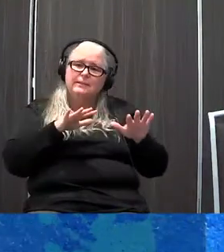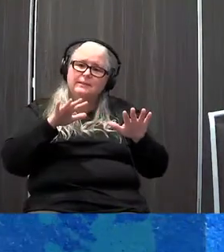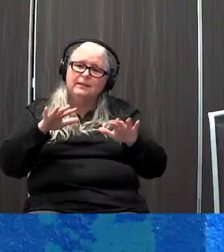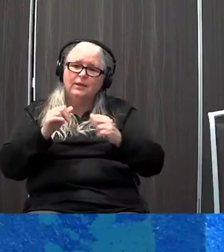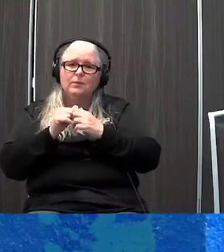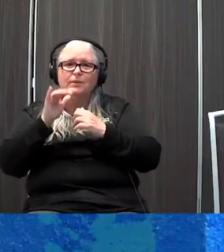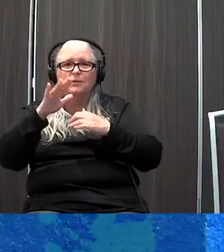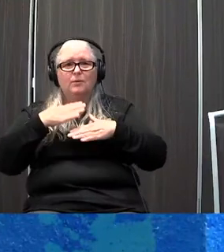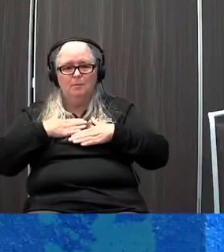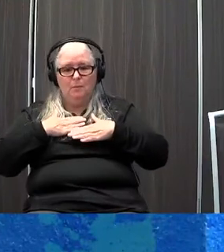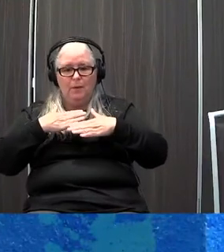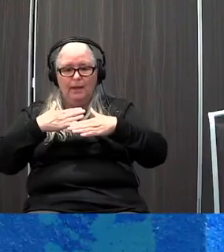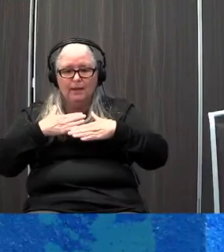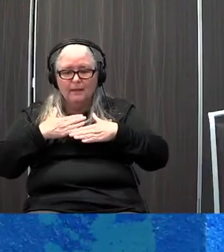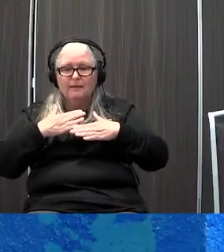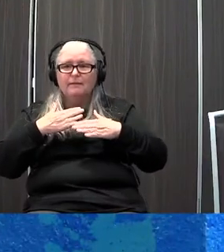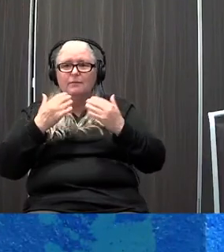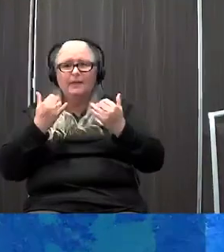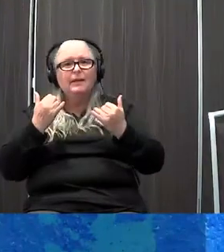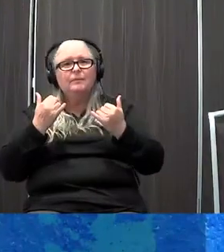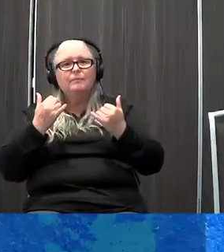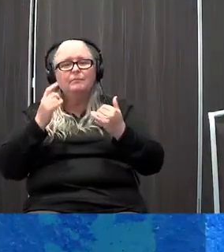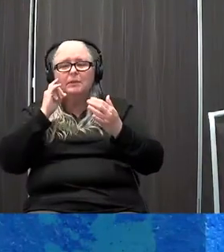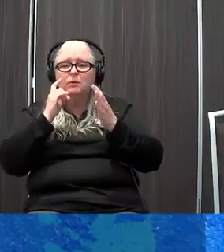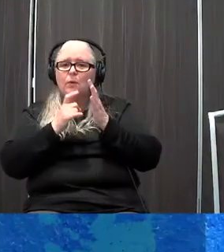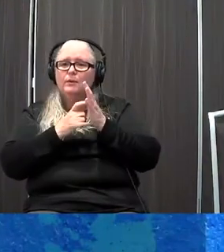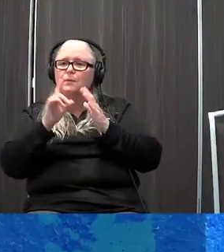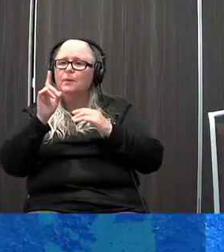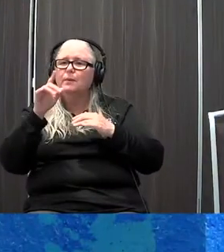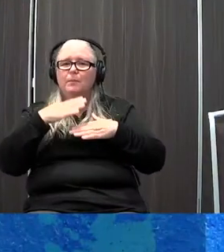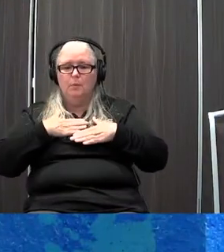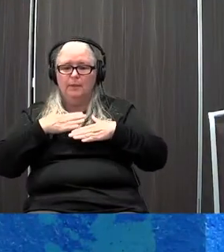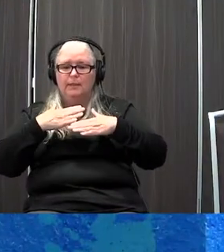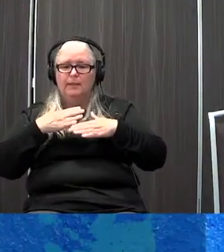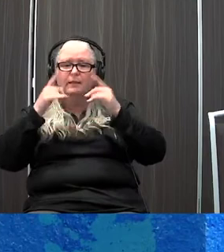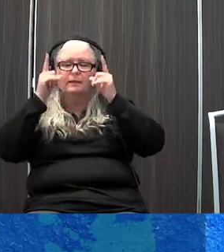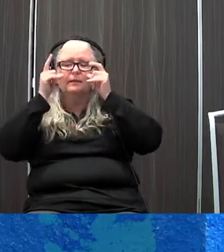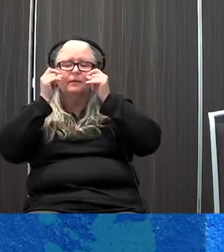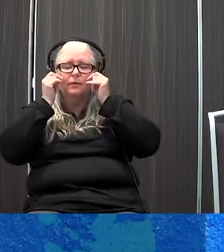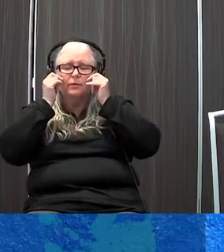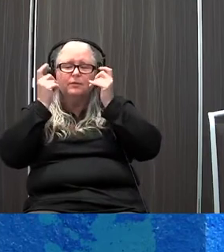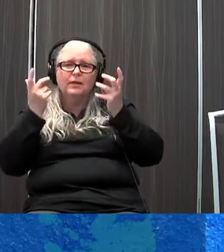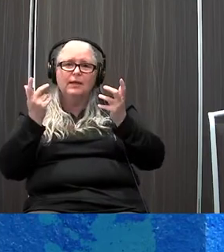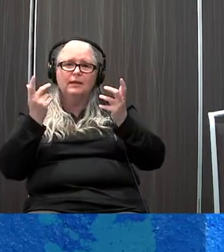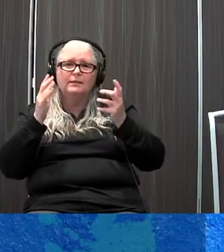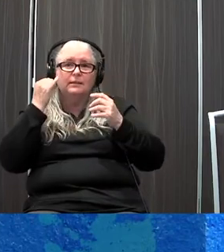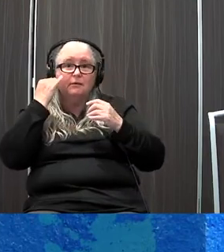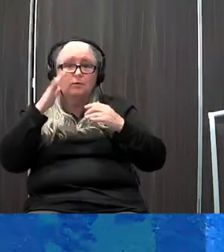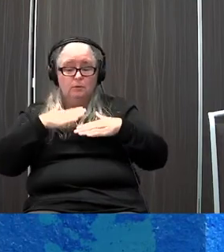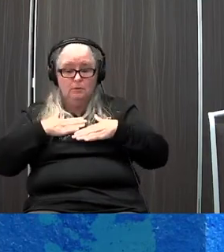breath, and just kind of notice where your breathing is. Close your eyes if that's easy. Is your breathing shallow?